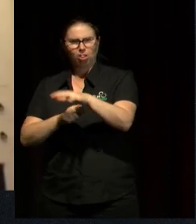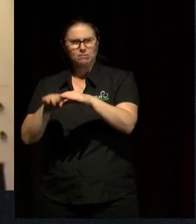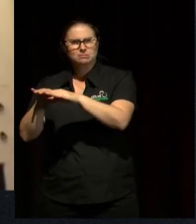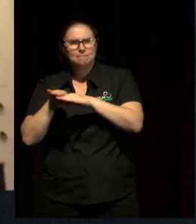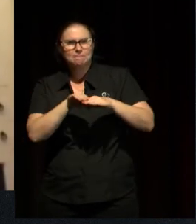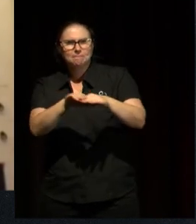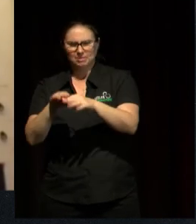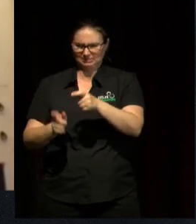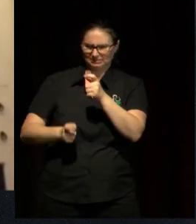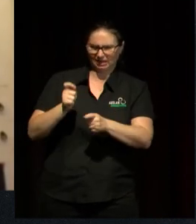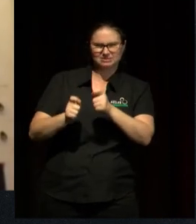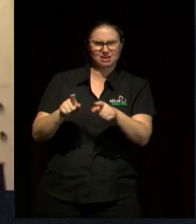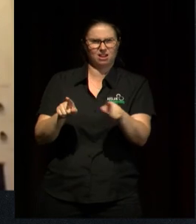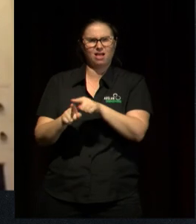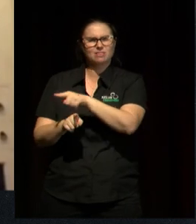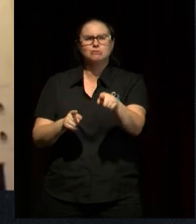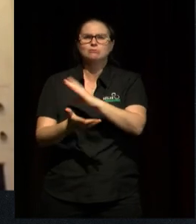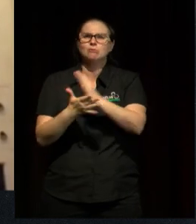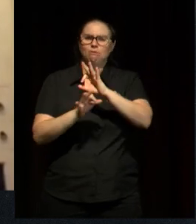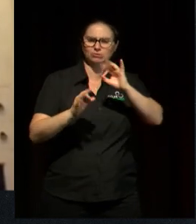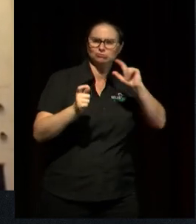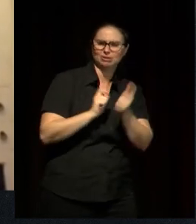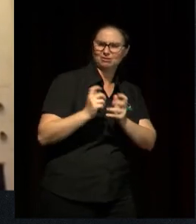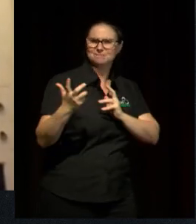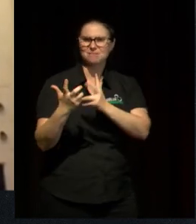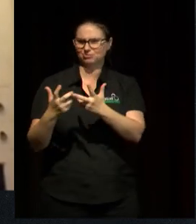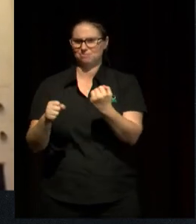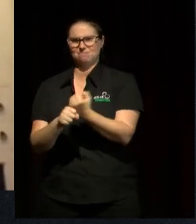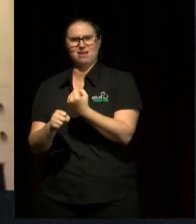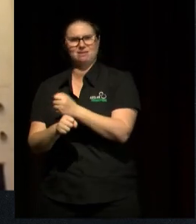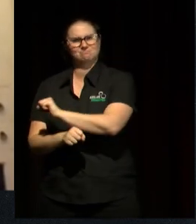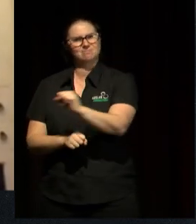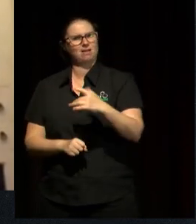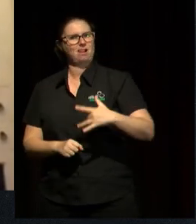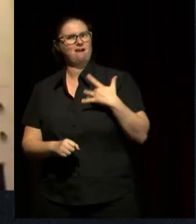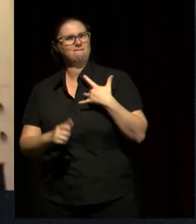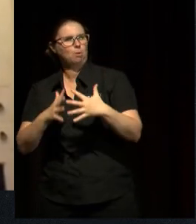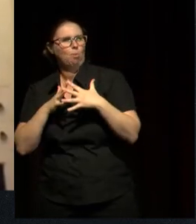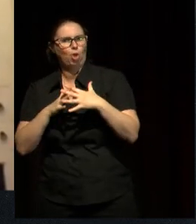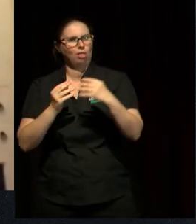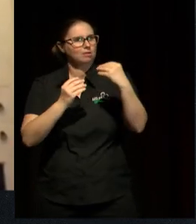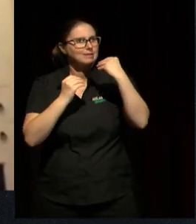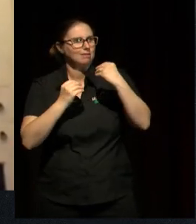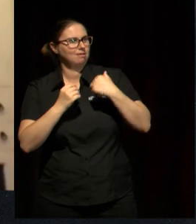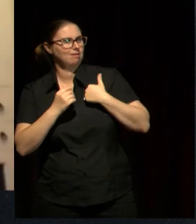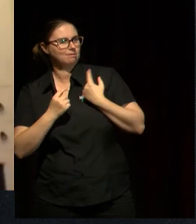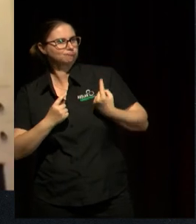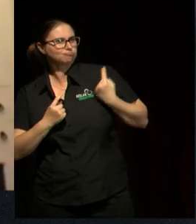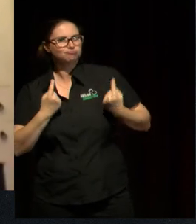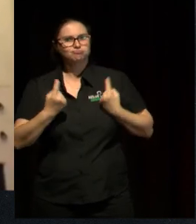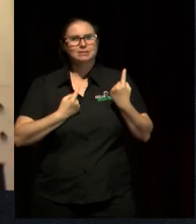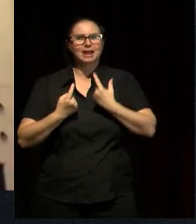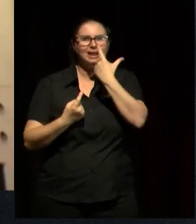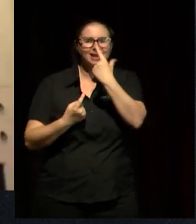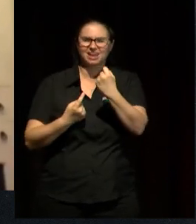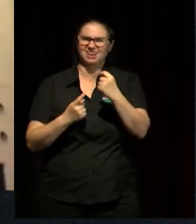actually don't make living meaningful for children and their communities. So I think we could have that